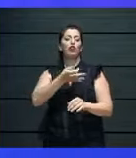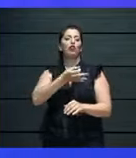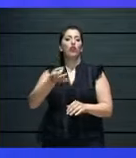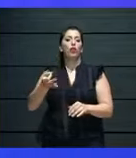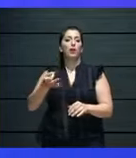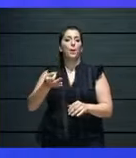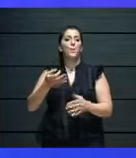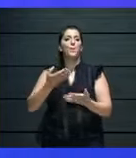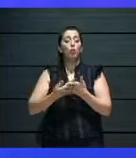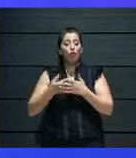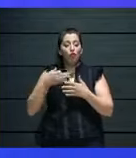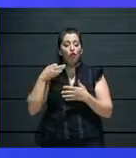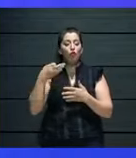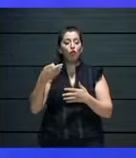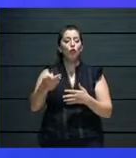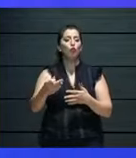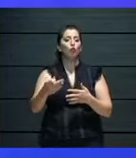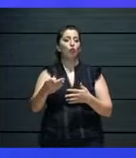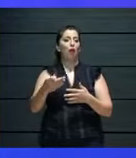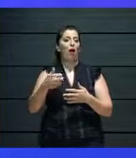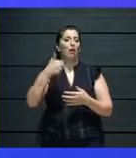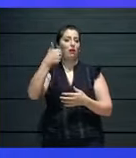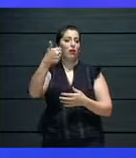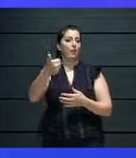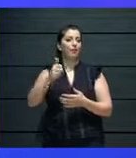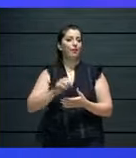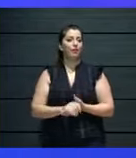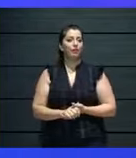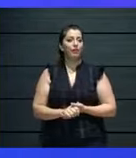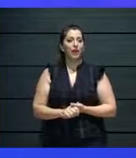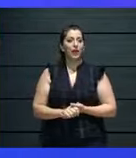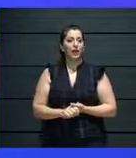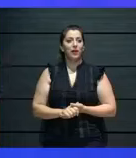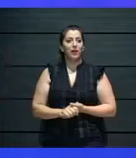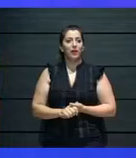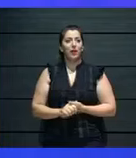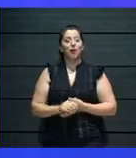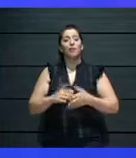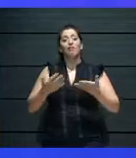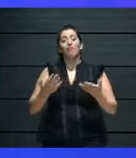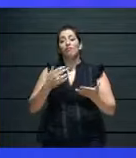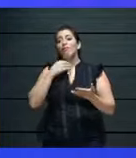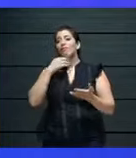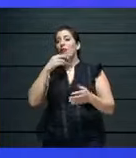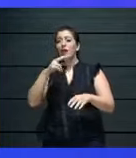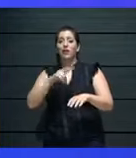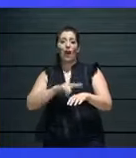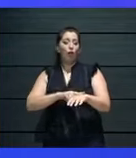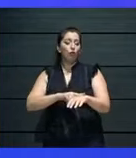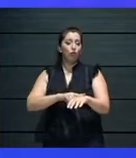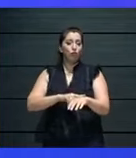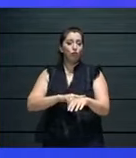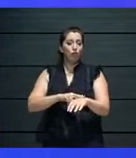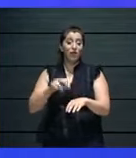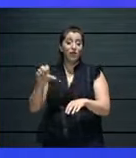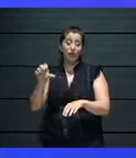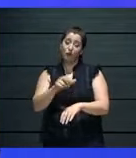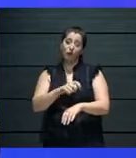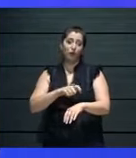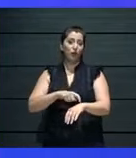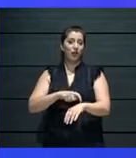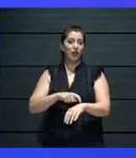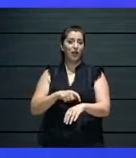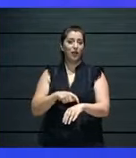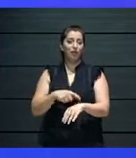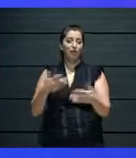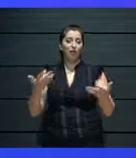forward, you know. So, we cannot miss, we cannot miss the bus, I can say, very simply. Um, in fact, um,